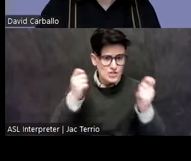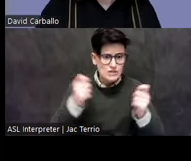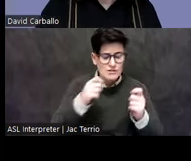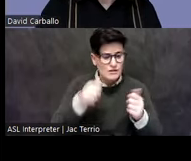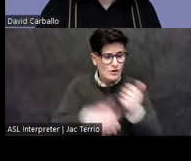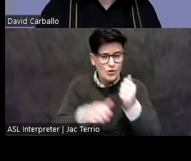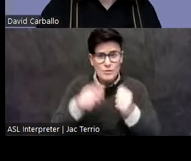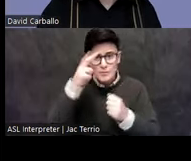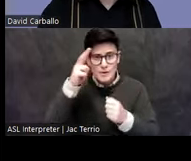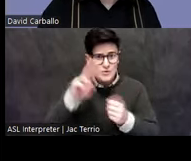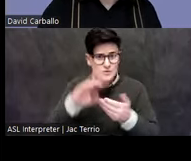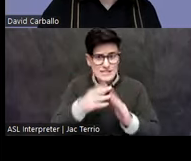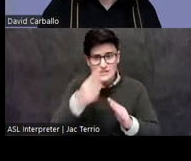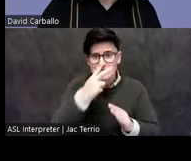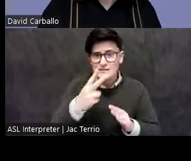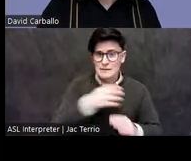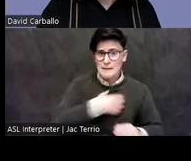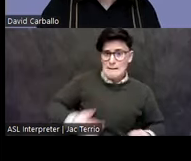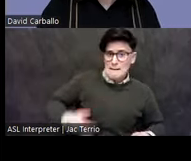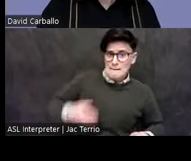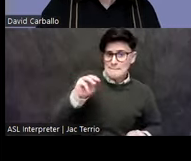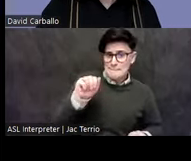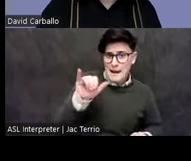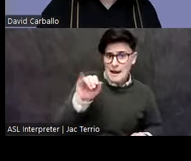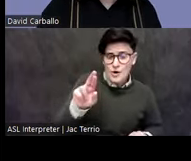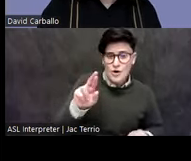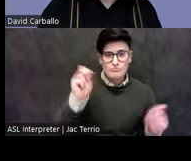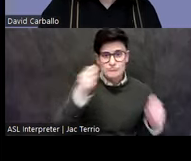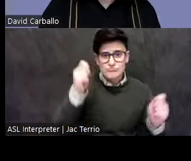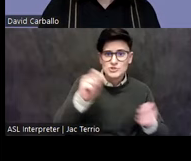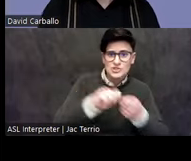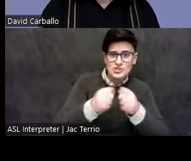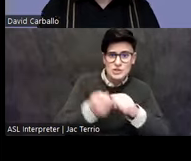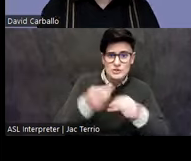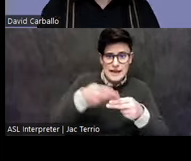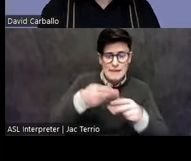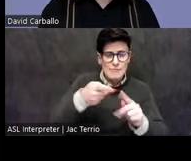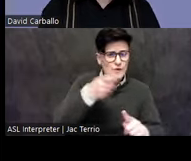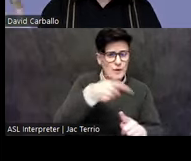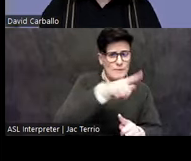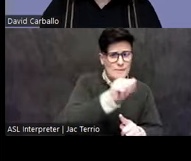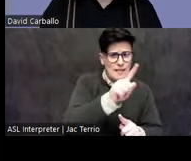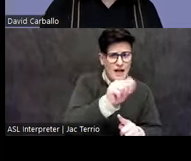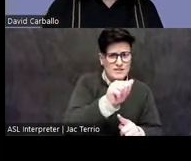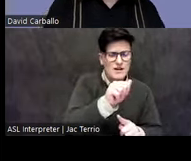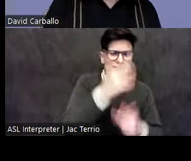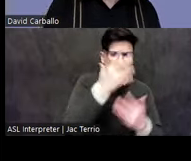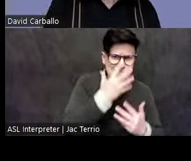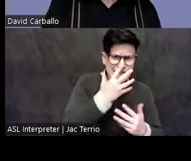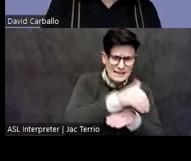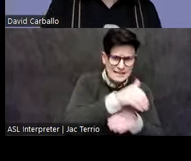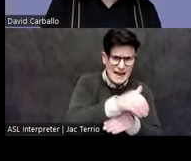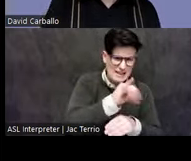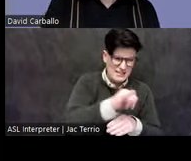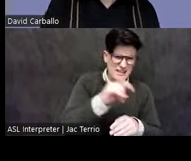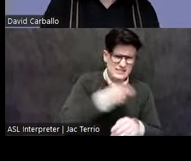Here you see the mayor commemorating a change in name from the plaza of the sad night, which is a Spanish perspective,